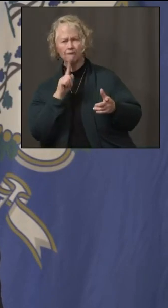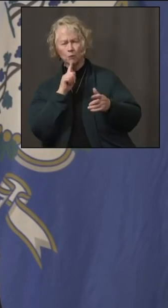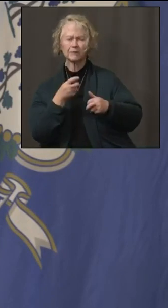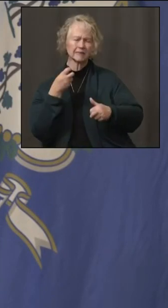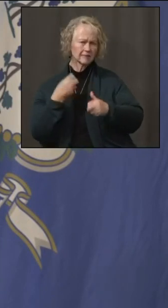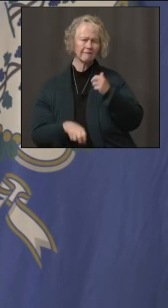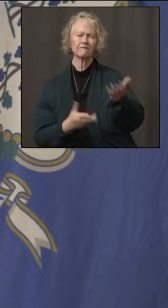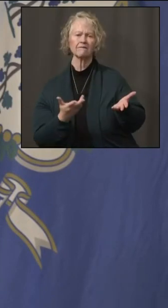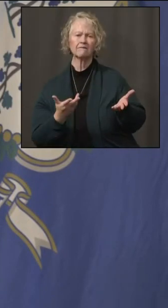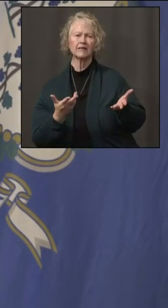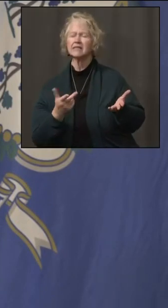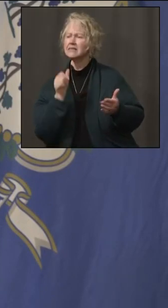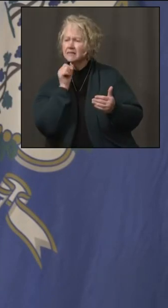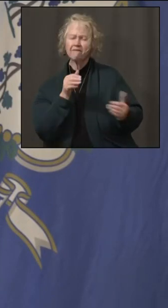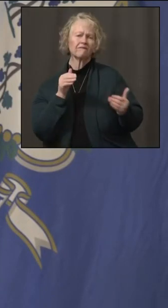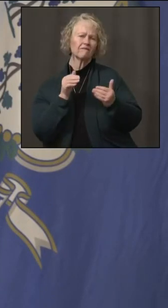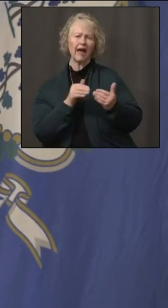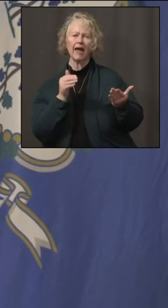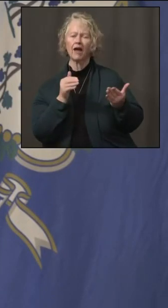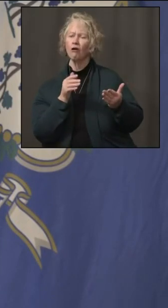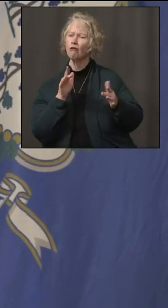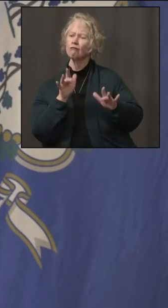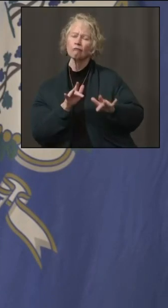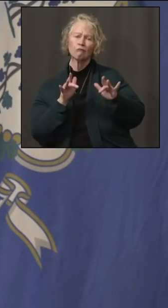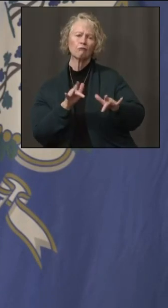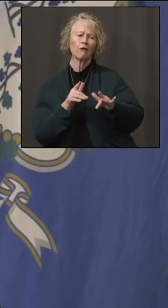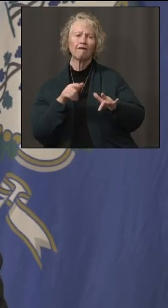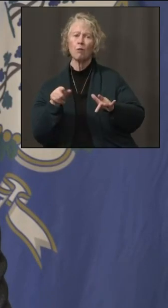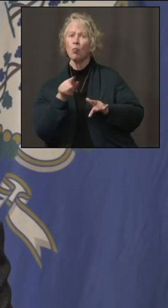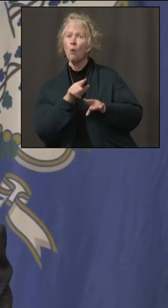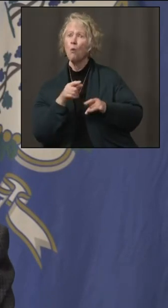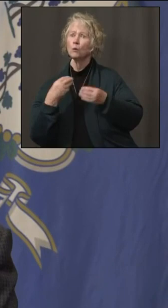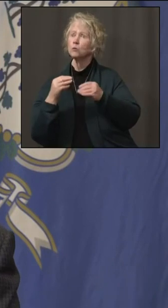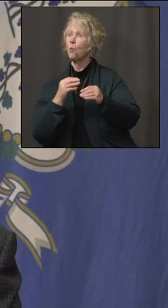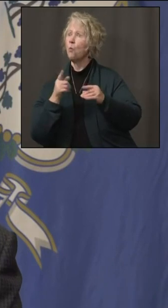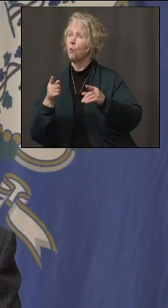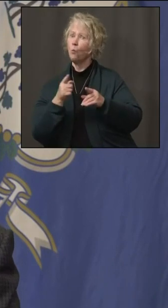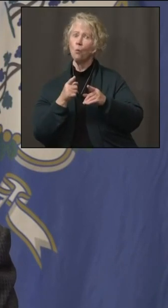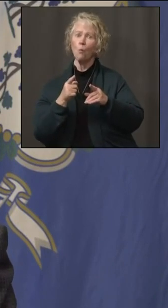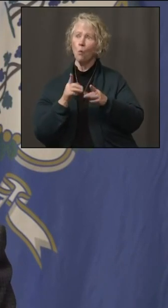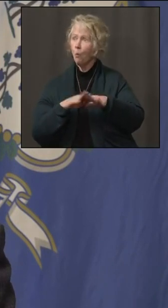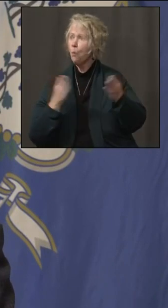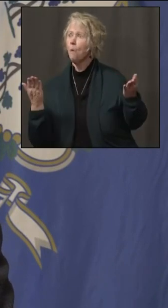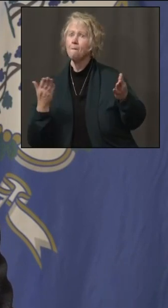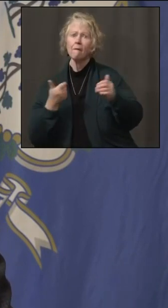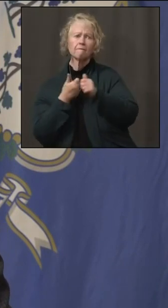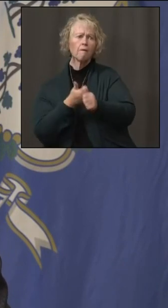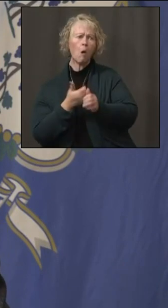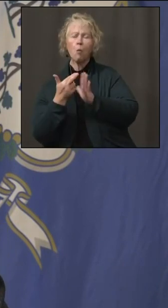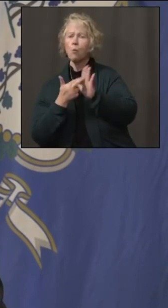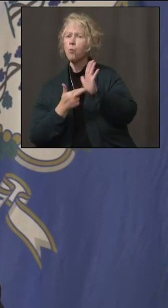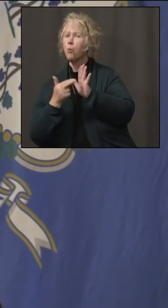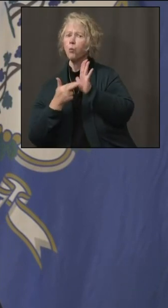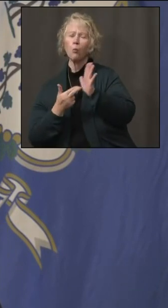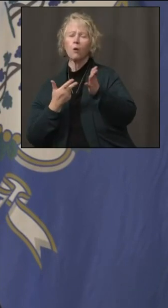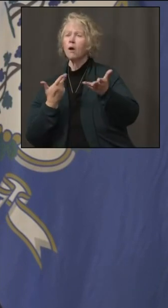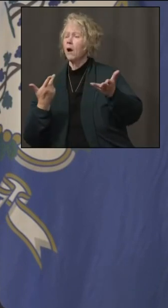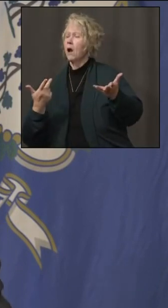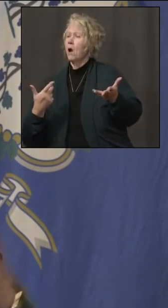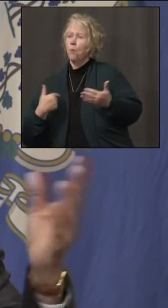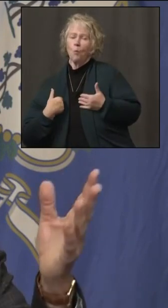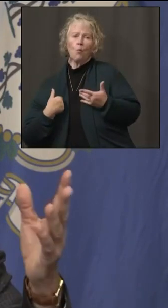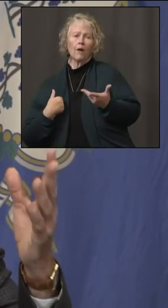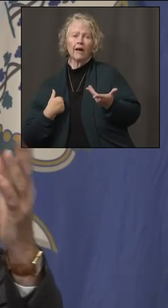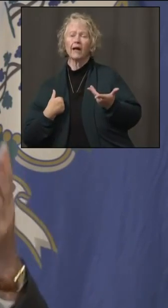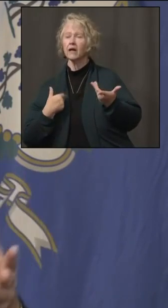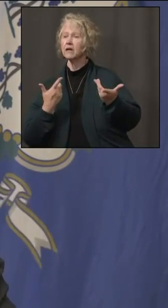enforcement. It's no fair for those overwhelming majority of stores that are open. They're staying open. We haven't limited their ability to keep open,